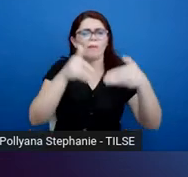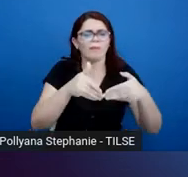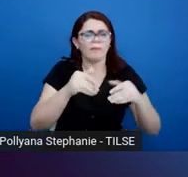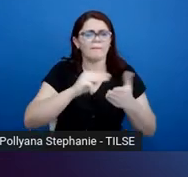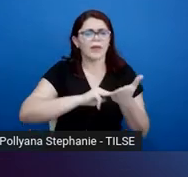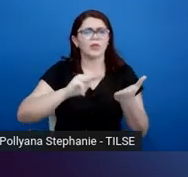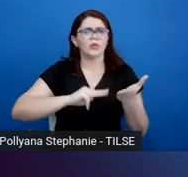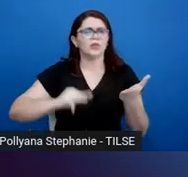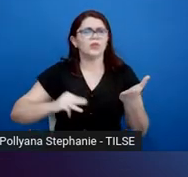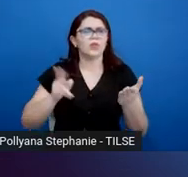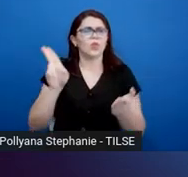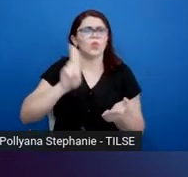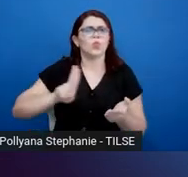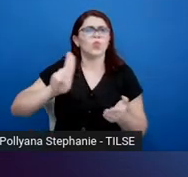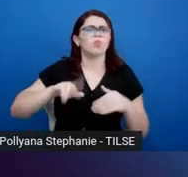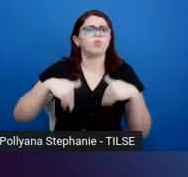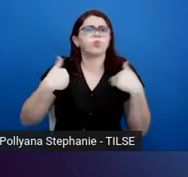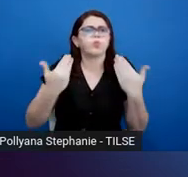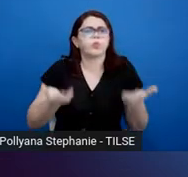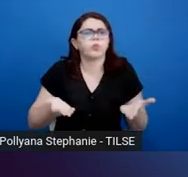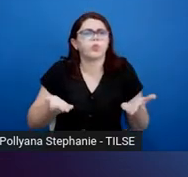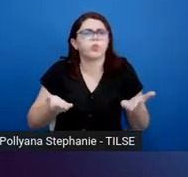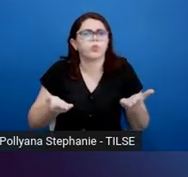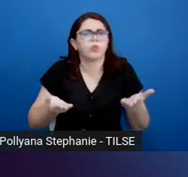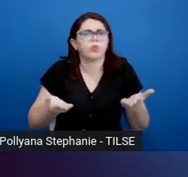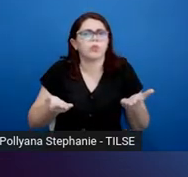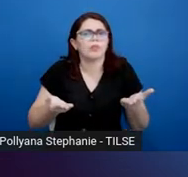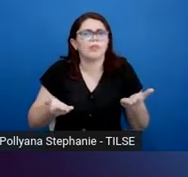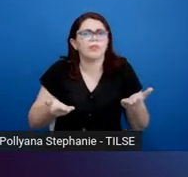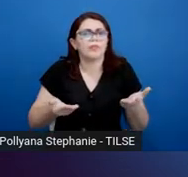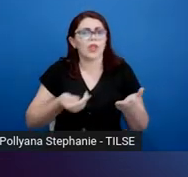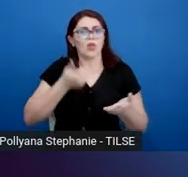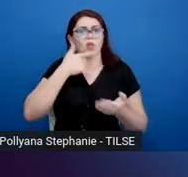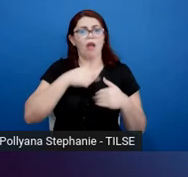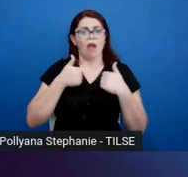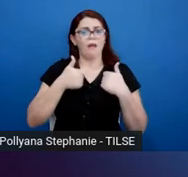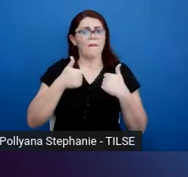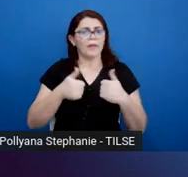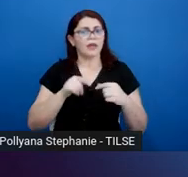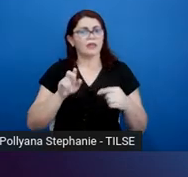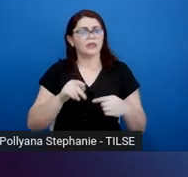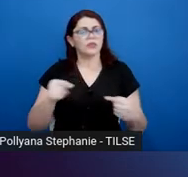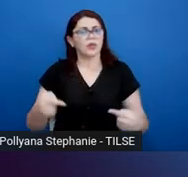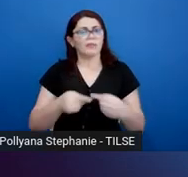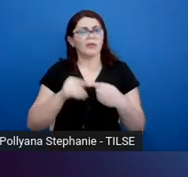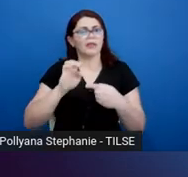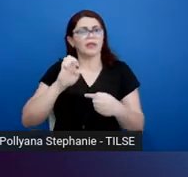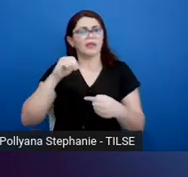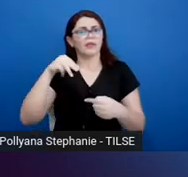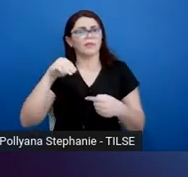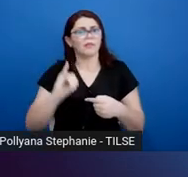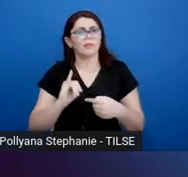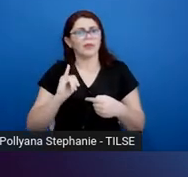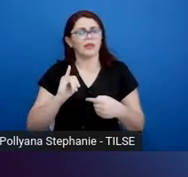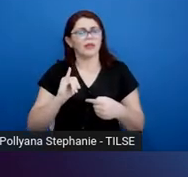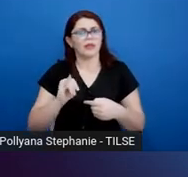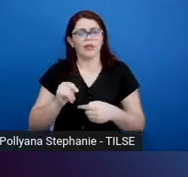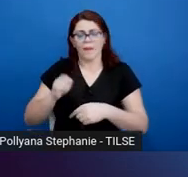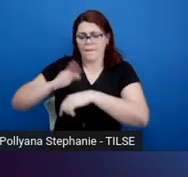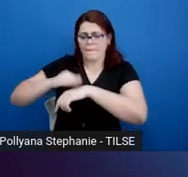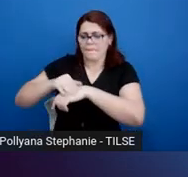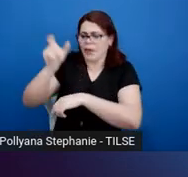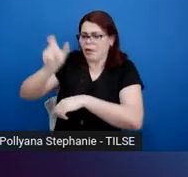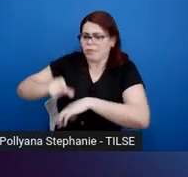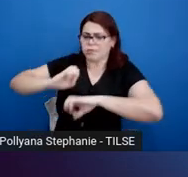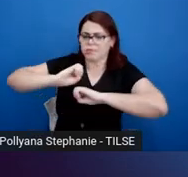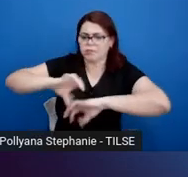in EMI? What teaching approaches are the effective ones to use in EMI? Who's doing the teaching? Is it the